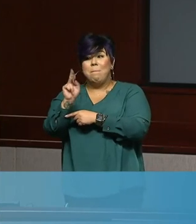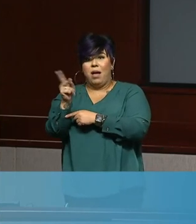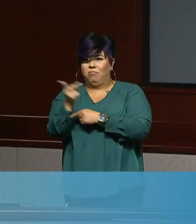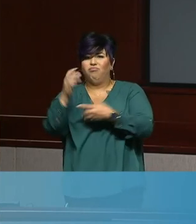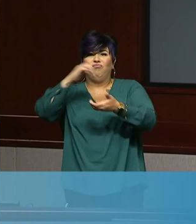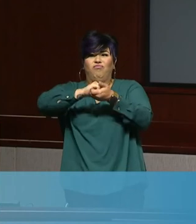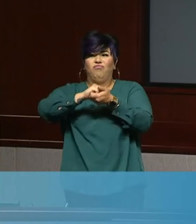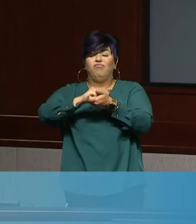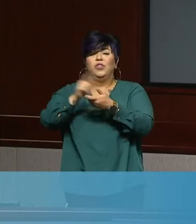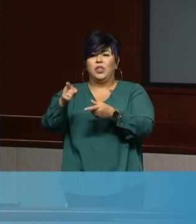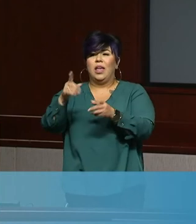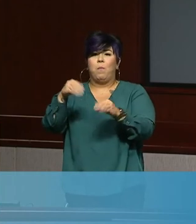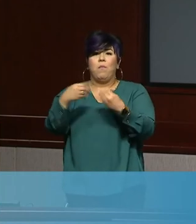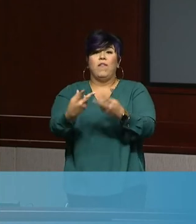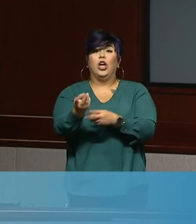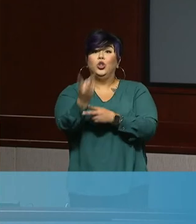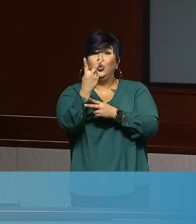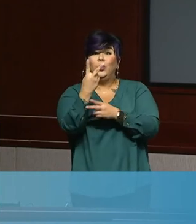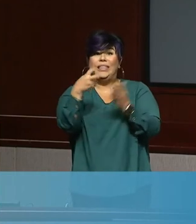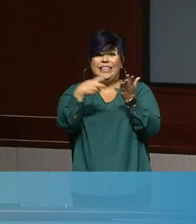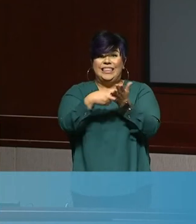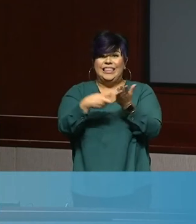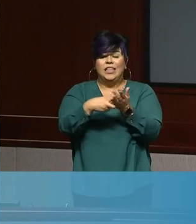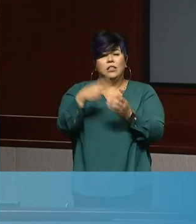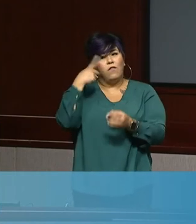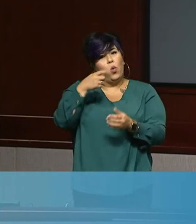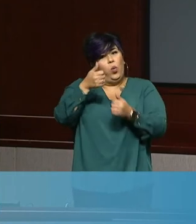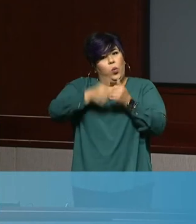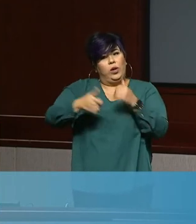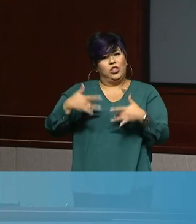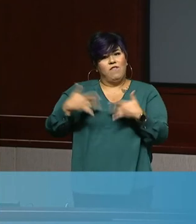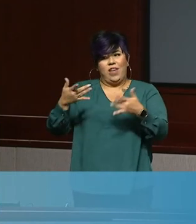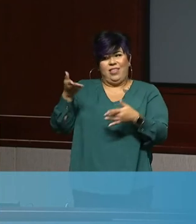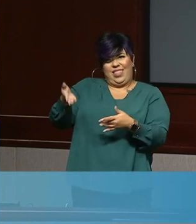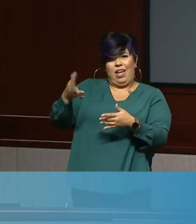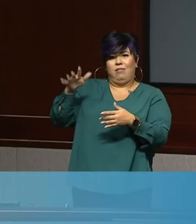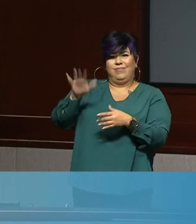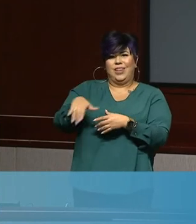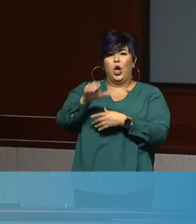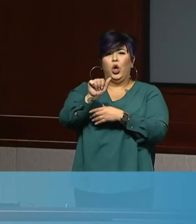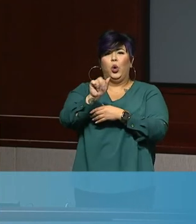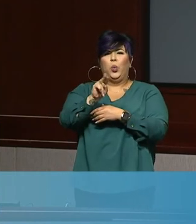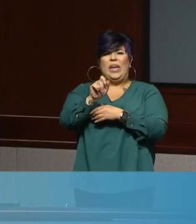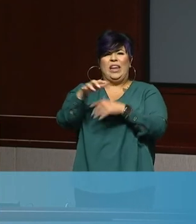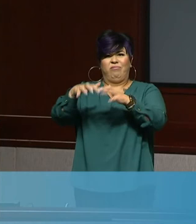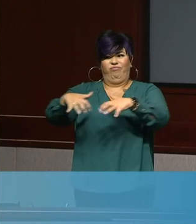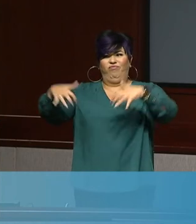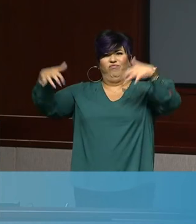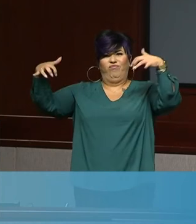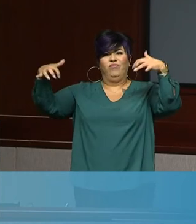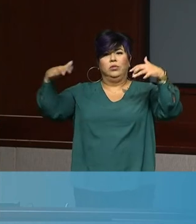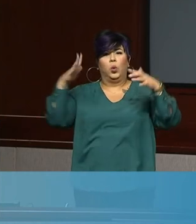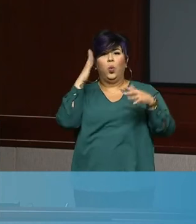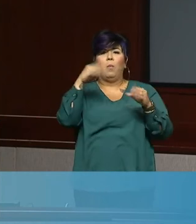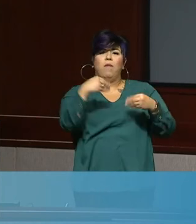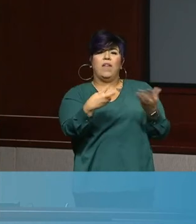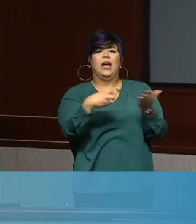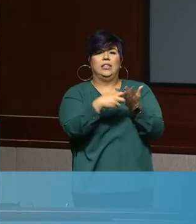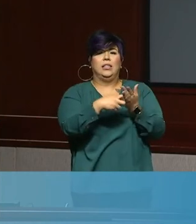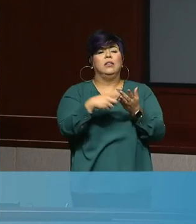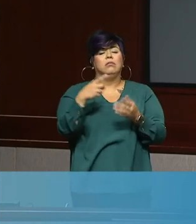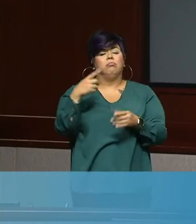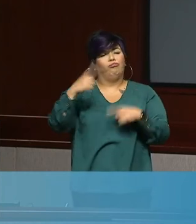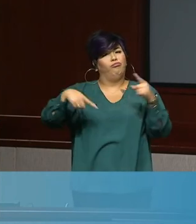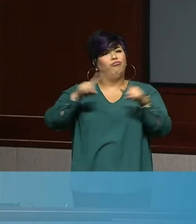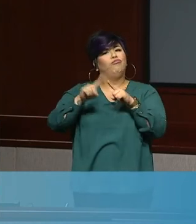for every single event, uh, that happens at the arena, uh, during 2021. Uh, we hope that events are,